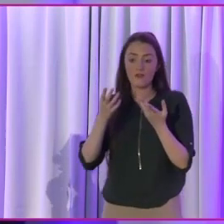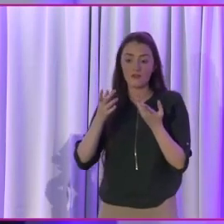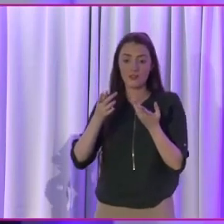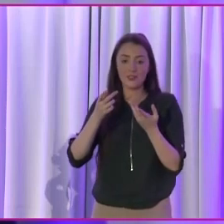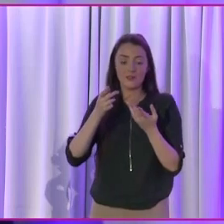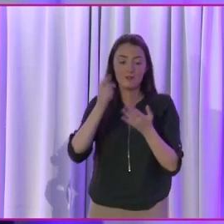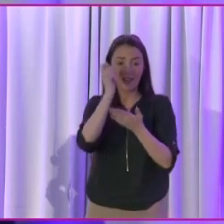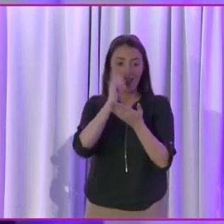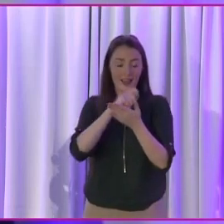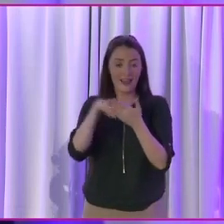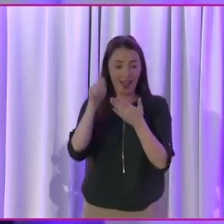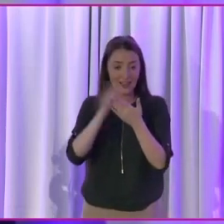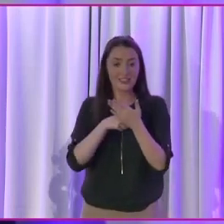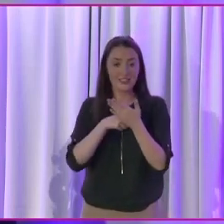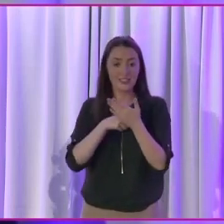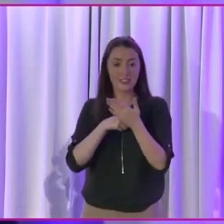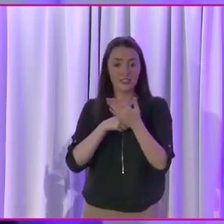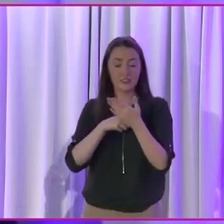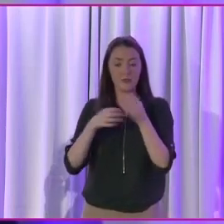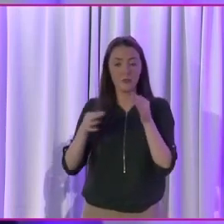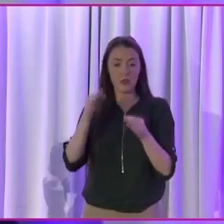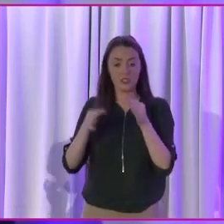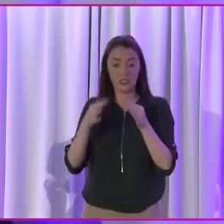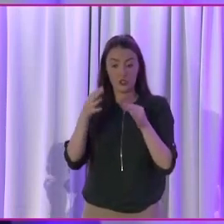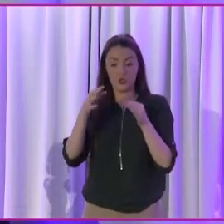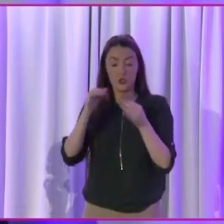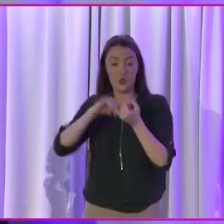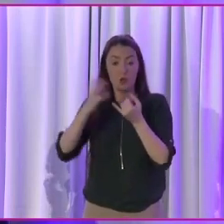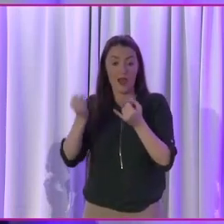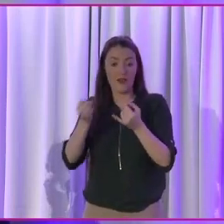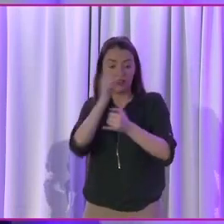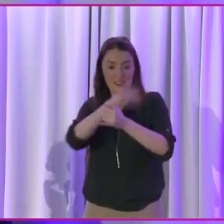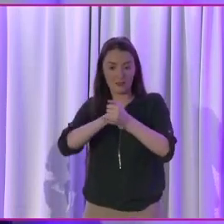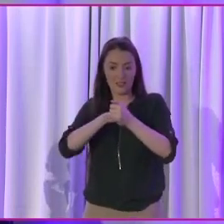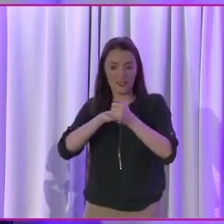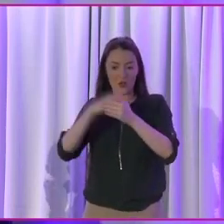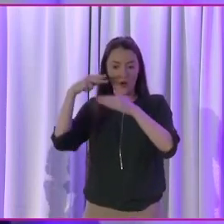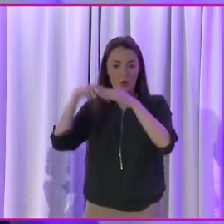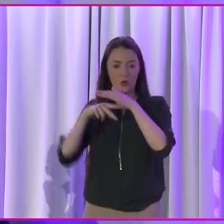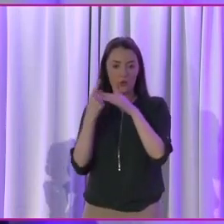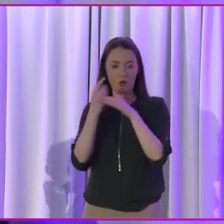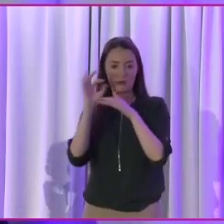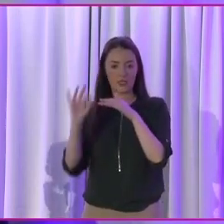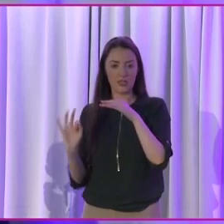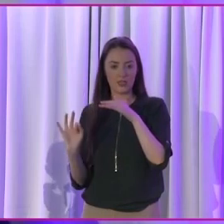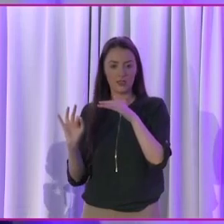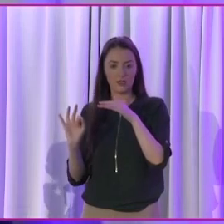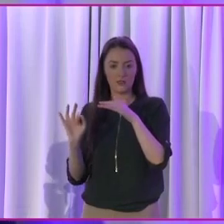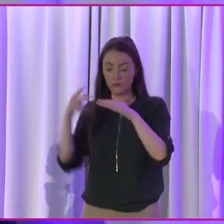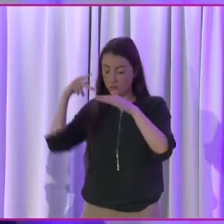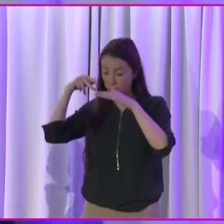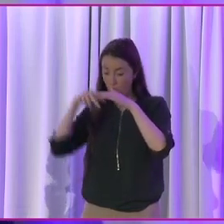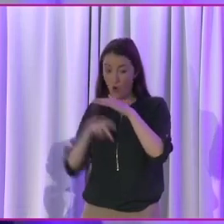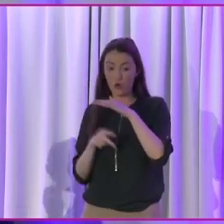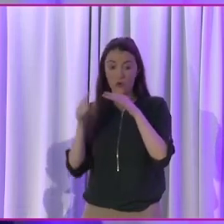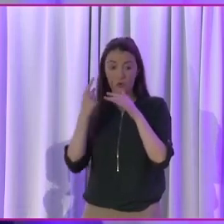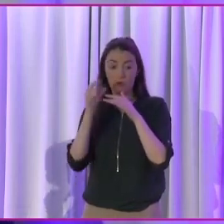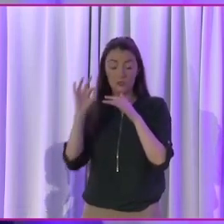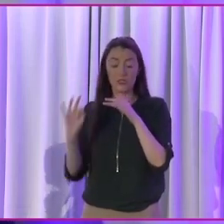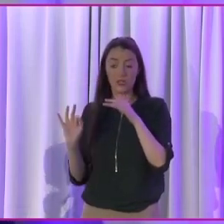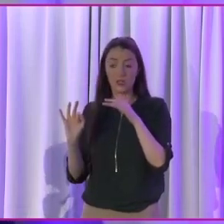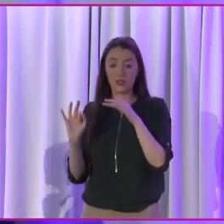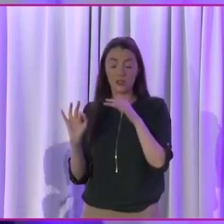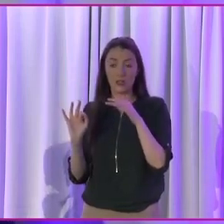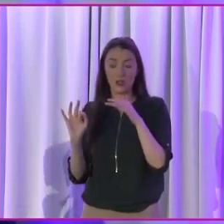politicians with a declared disability is, I think it's under 1%, and well under 1%. So,